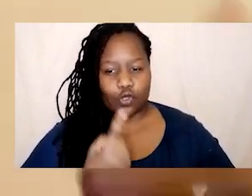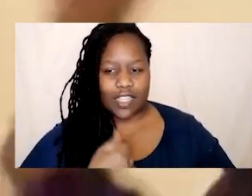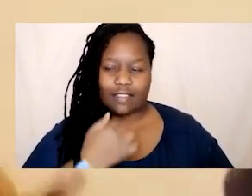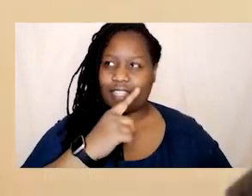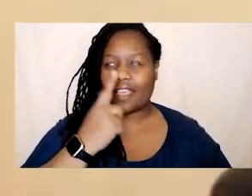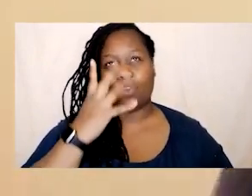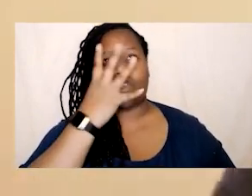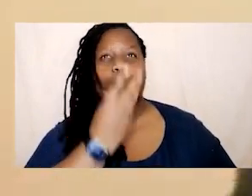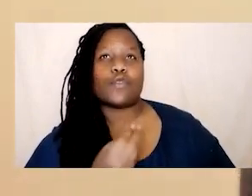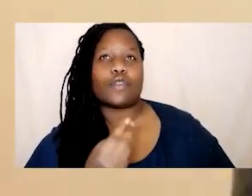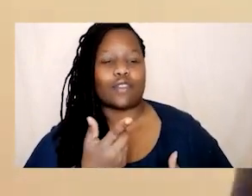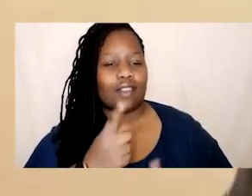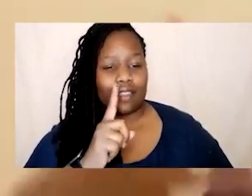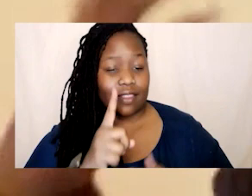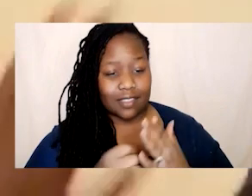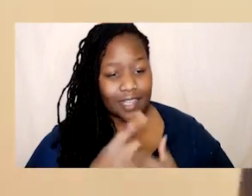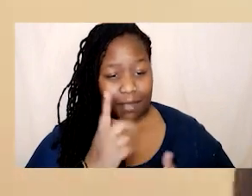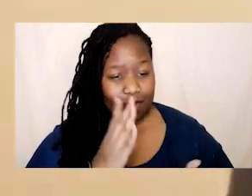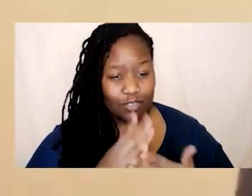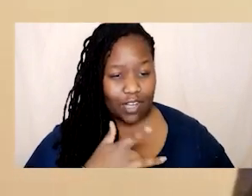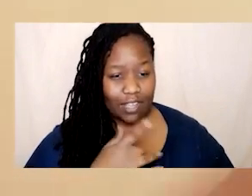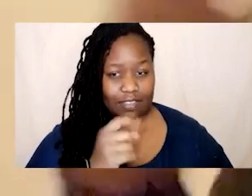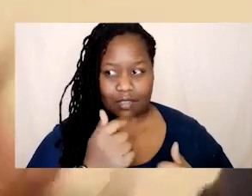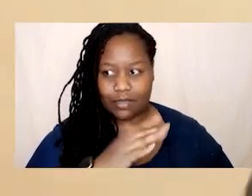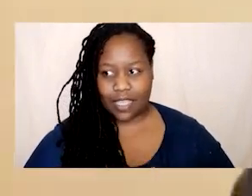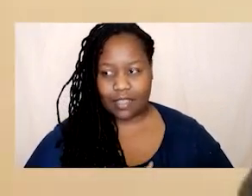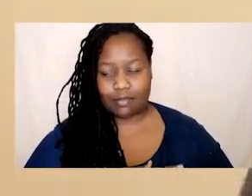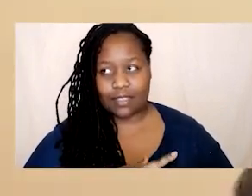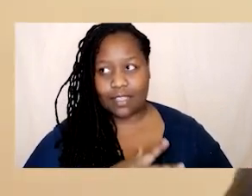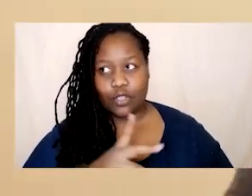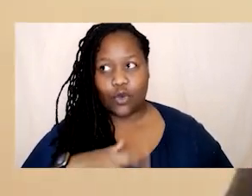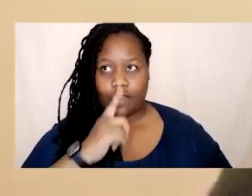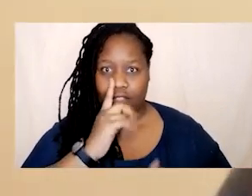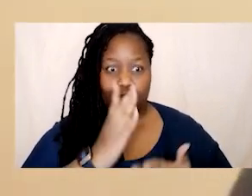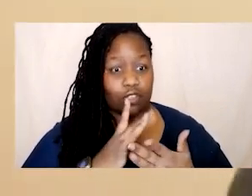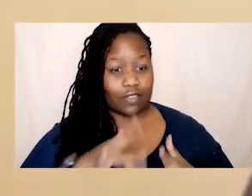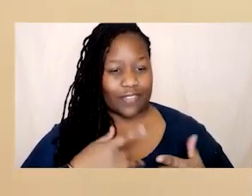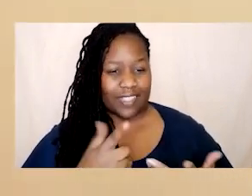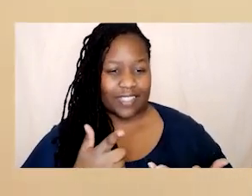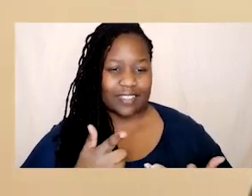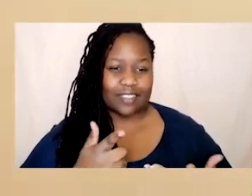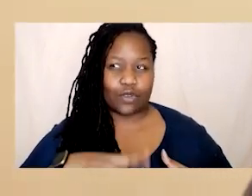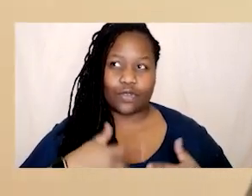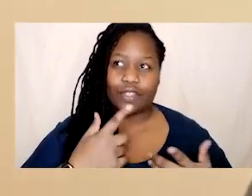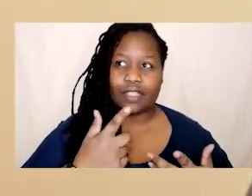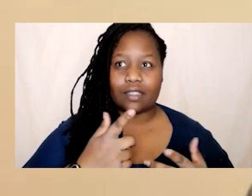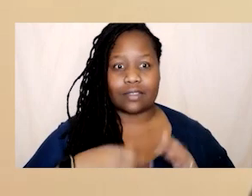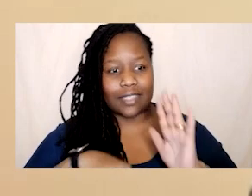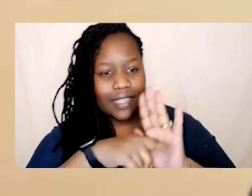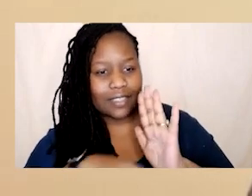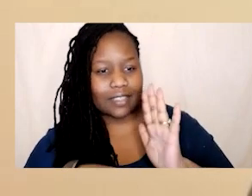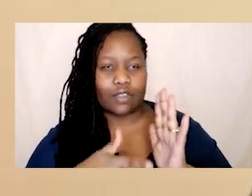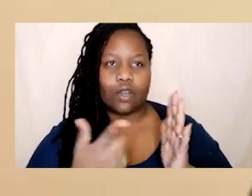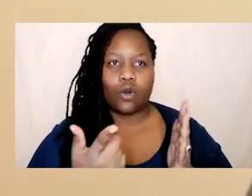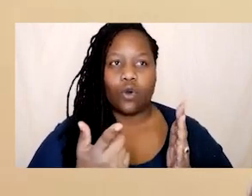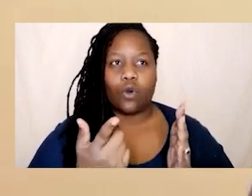you are like that doesn't happen in real life sometimes you need to feel your feelings and i think there is the occasional time where you're like okay it's been 48 hours and i have just